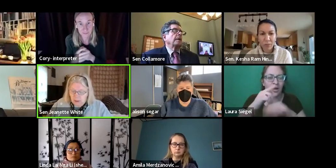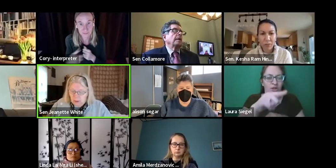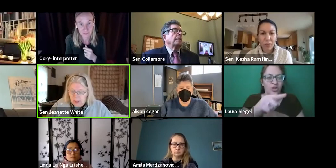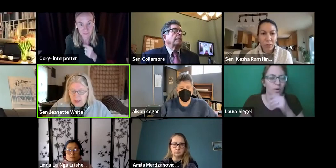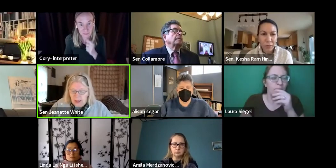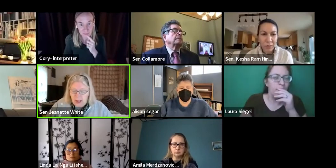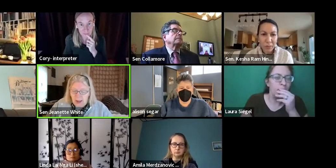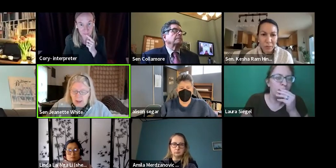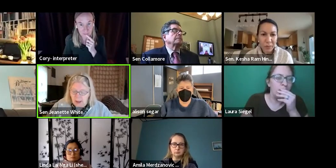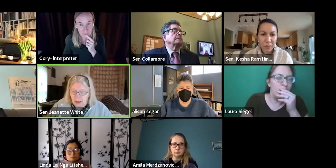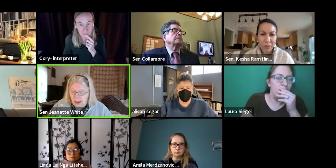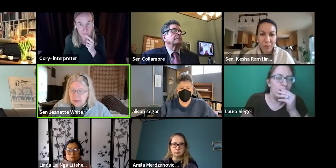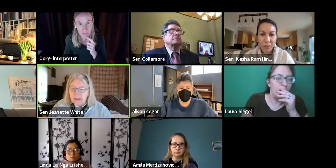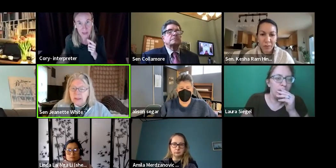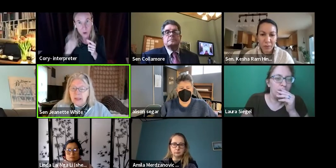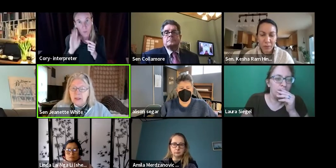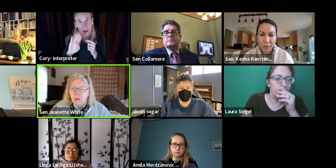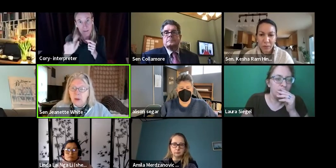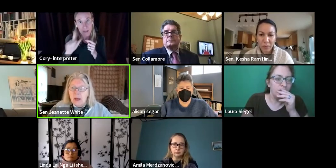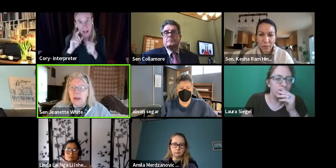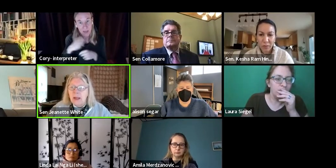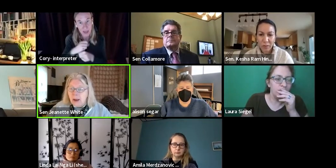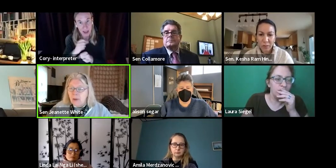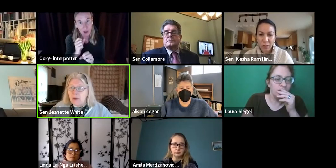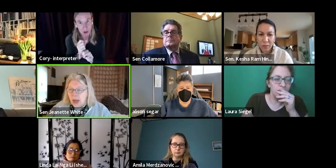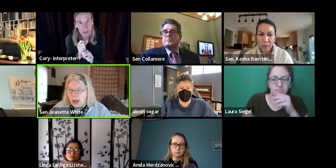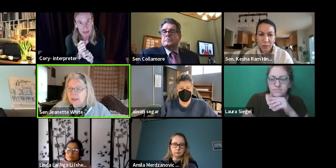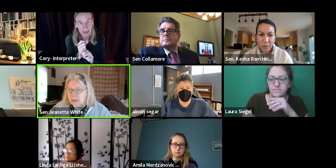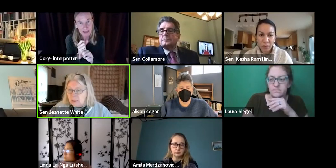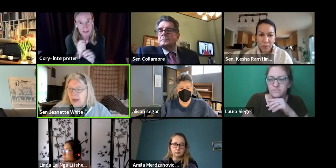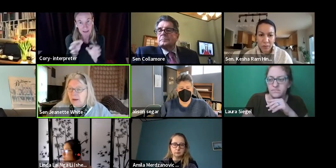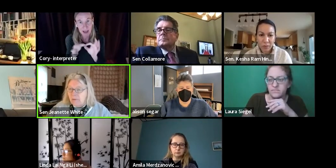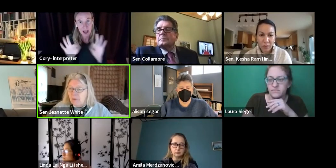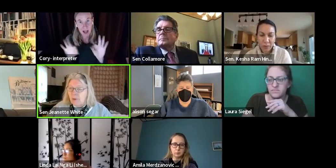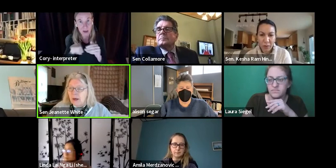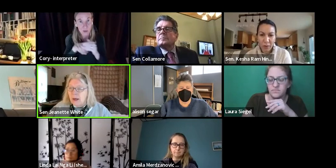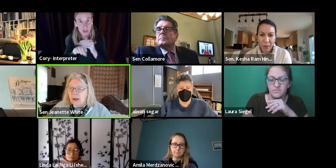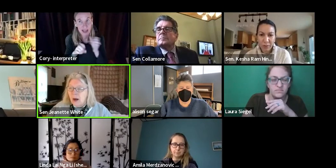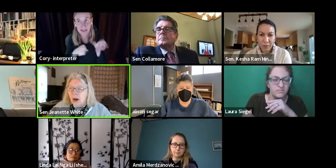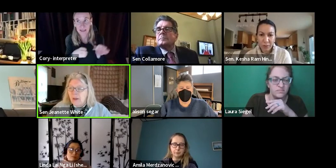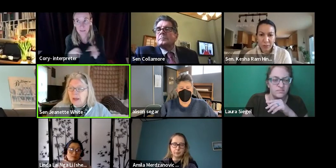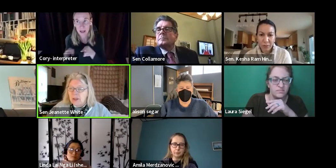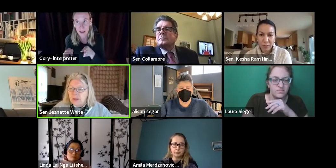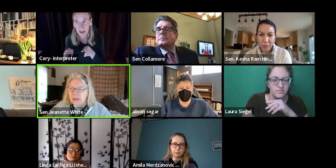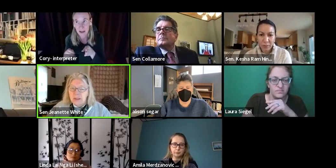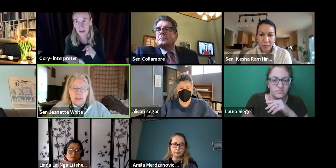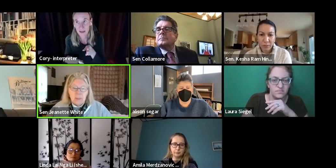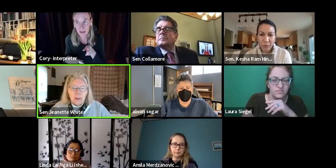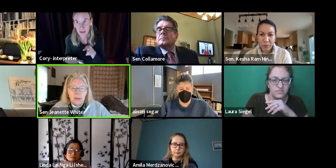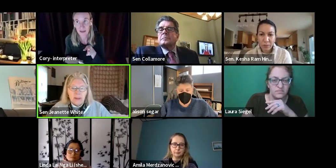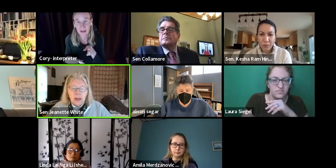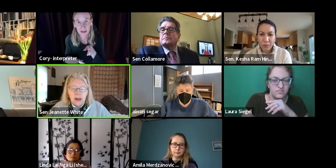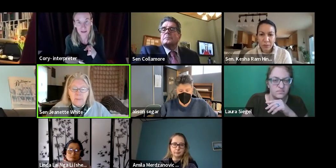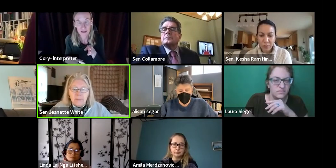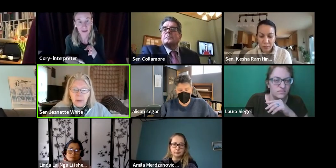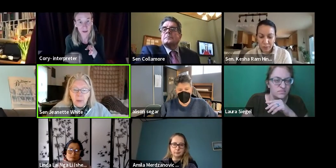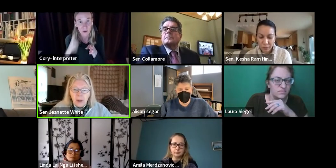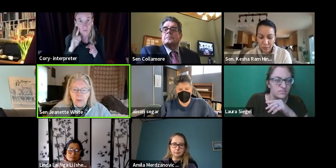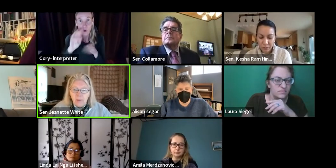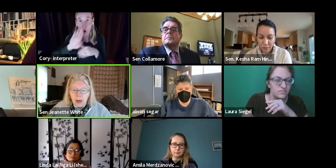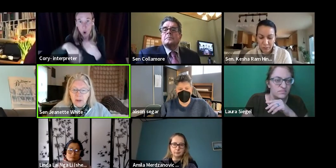create a ask the state to create A language access plan for all the agencies and departments.